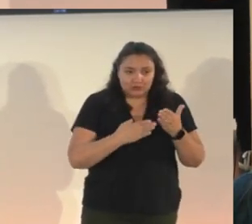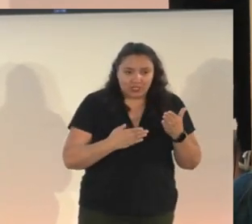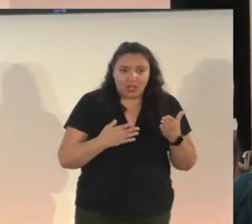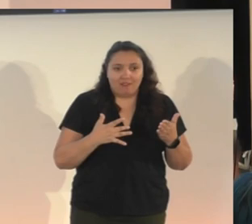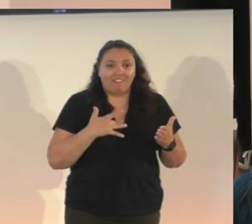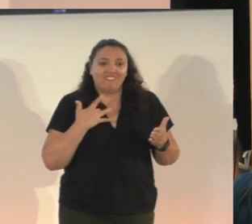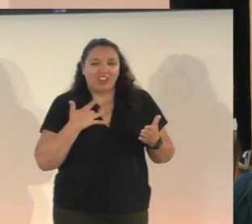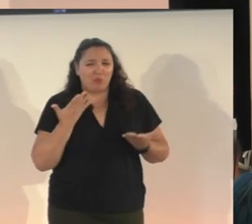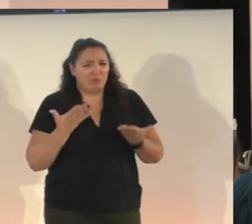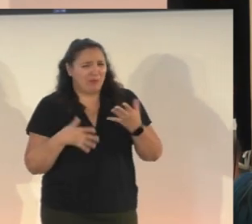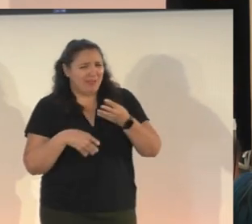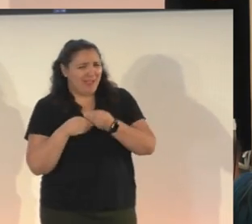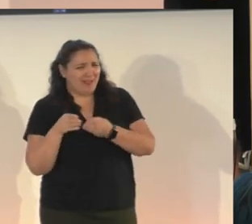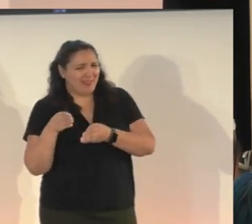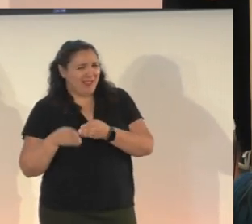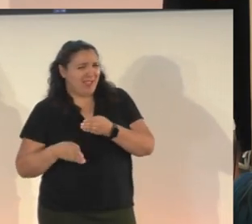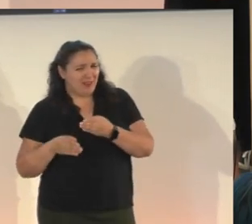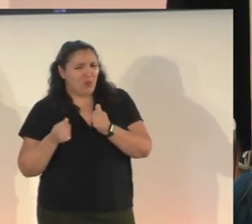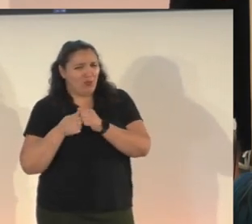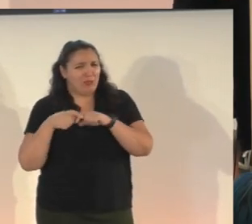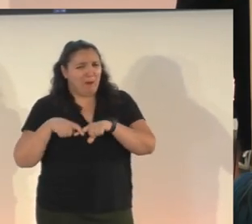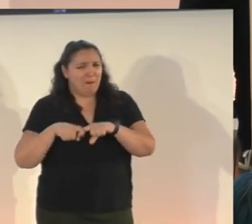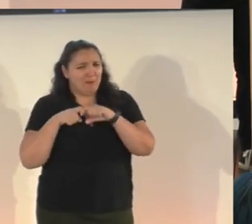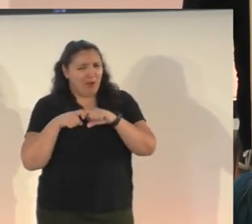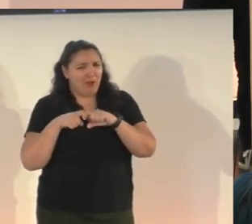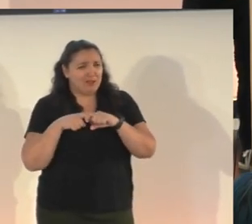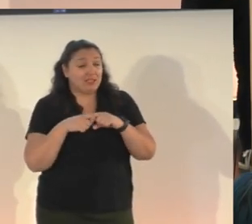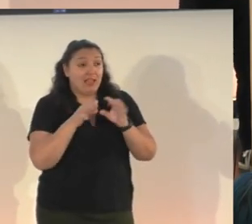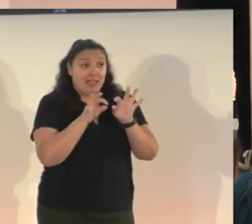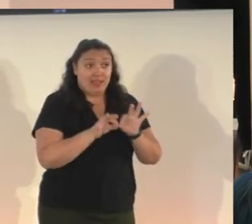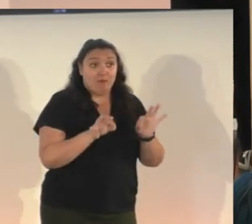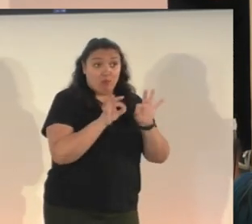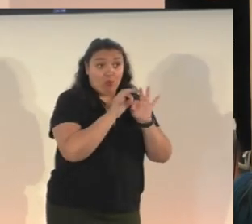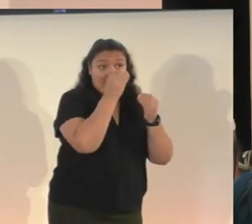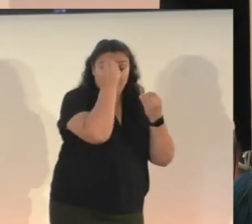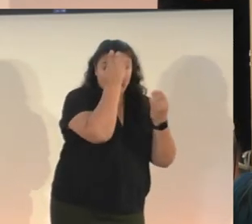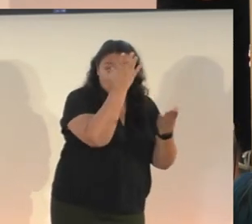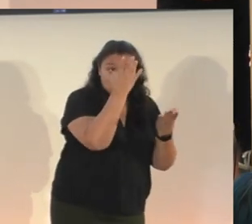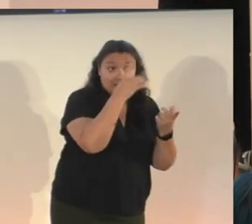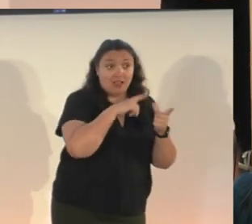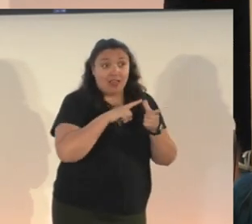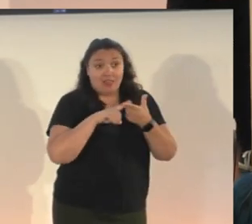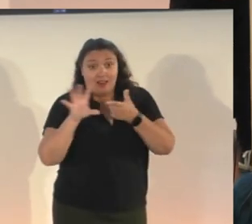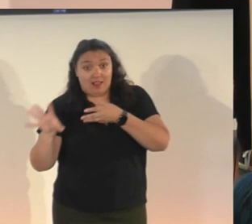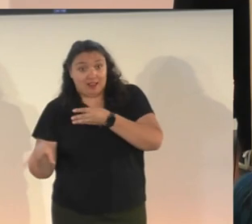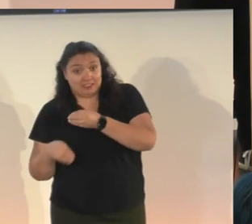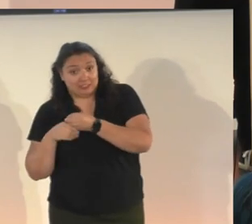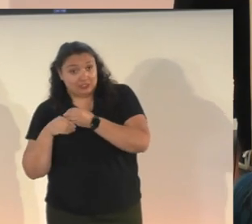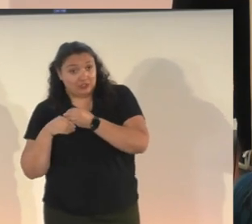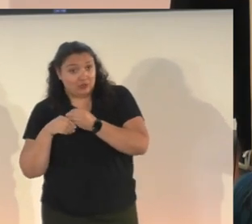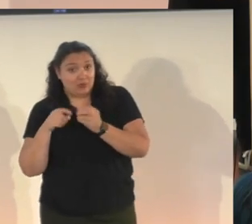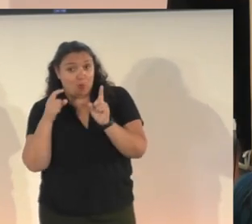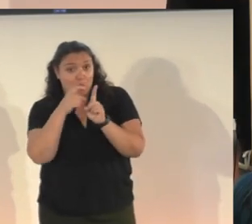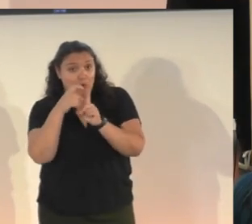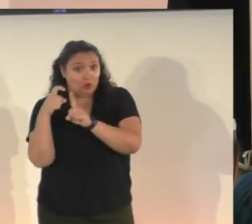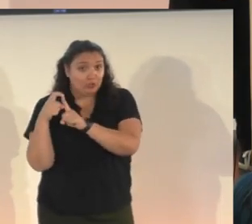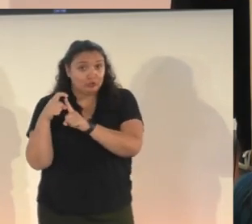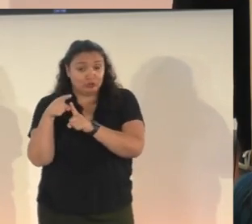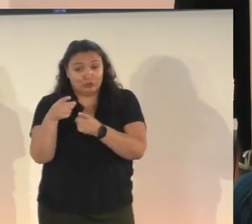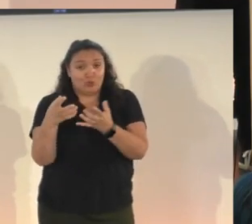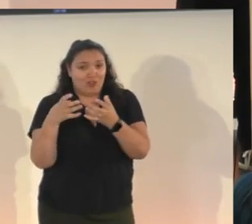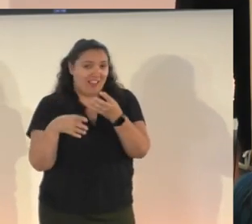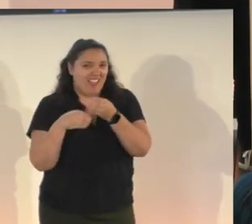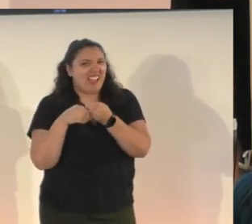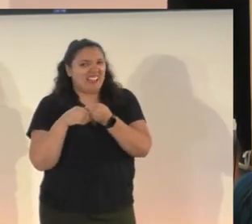them towards the end with a bit of a pause between the important information and then any additional words we wanted to have in there.